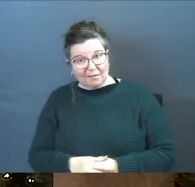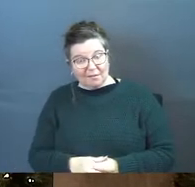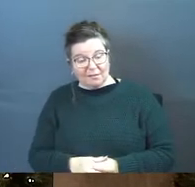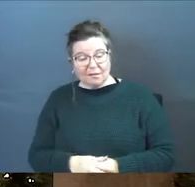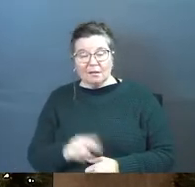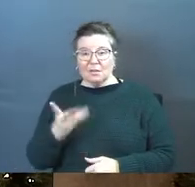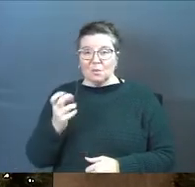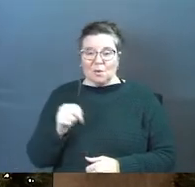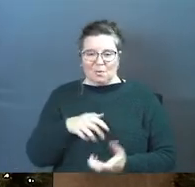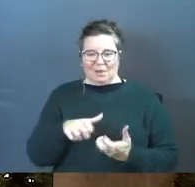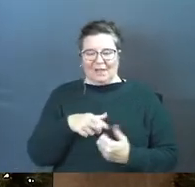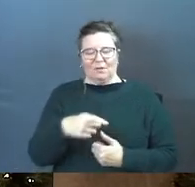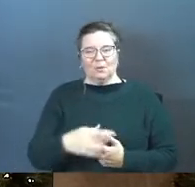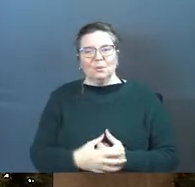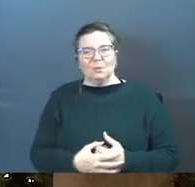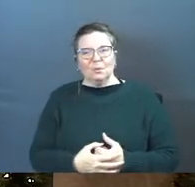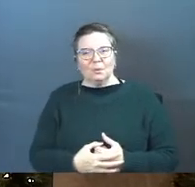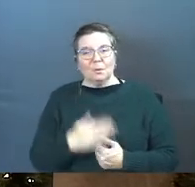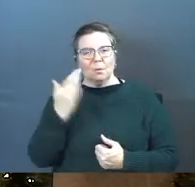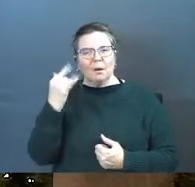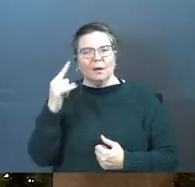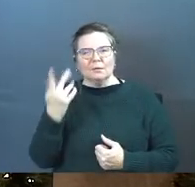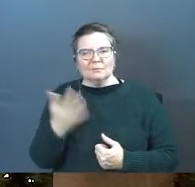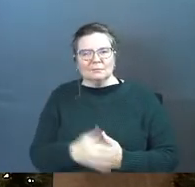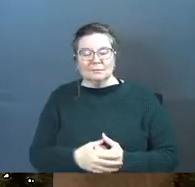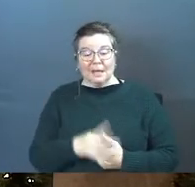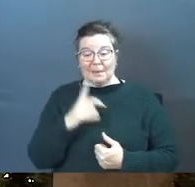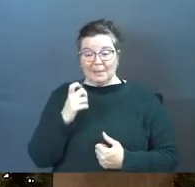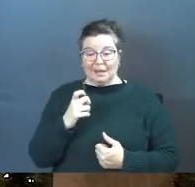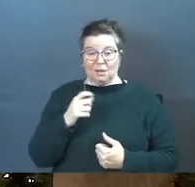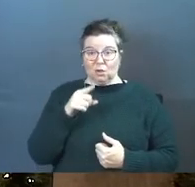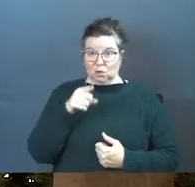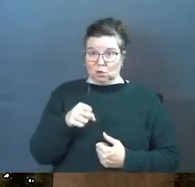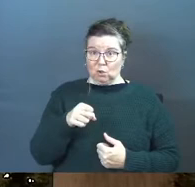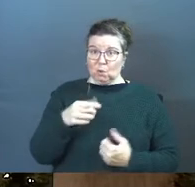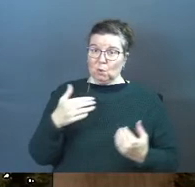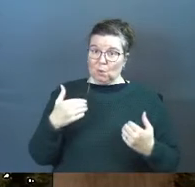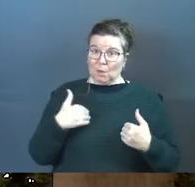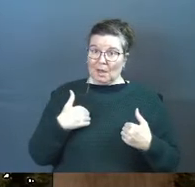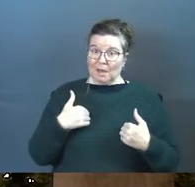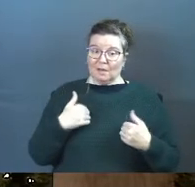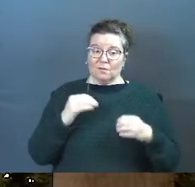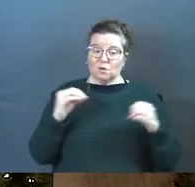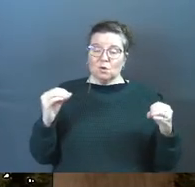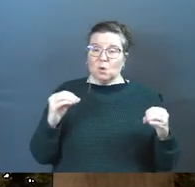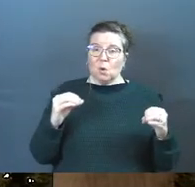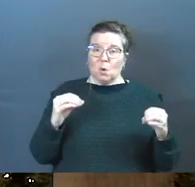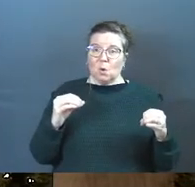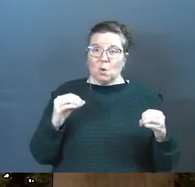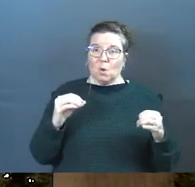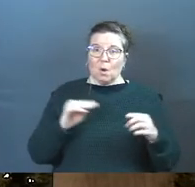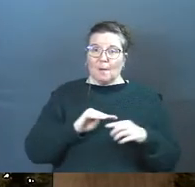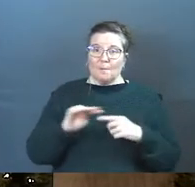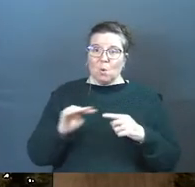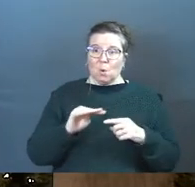The warden would laugh at you. Why? Because you have no moral standing by which to give this